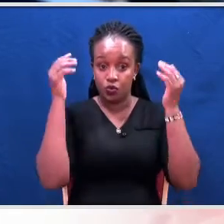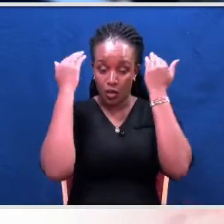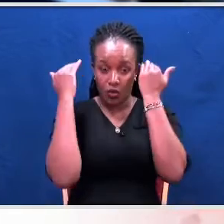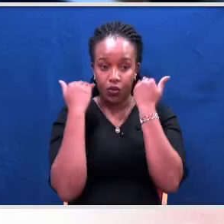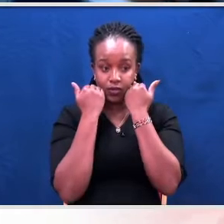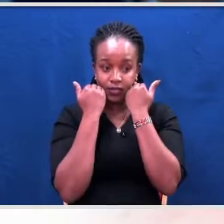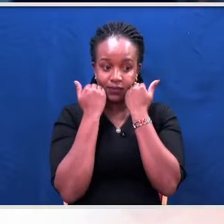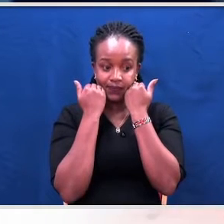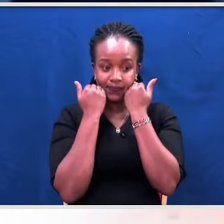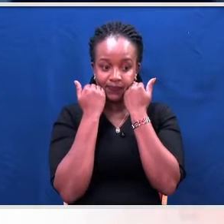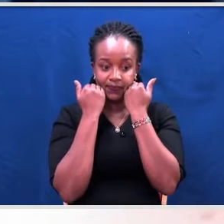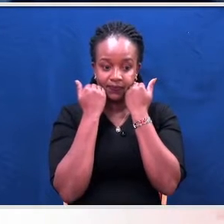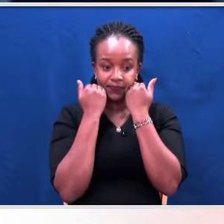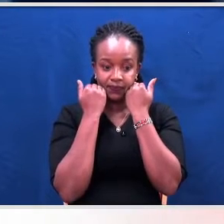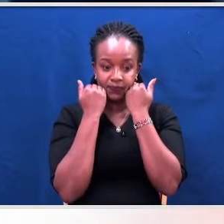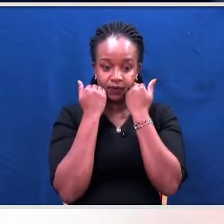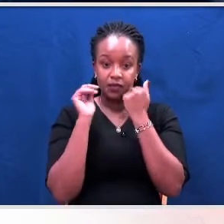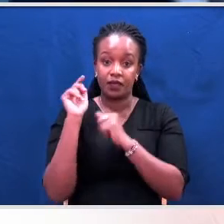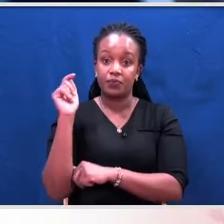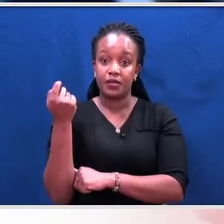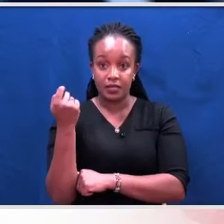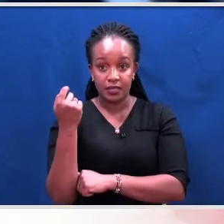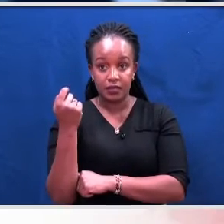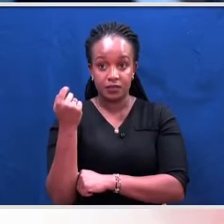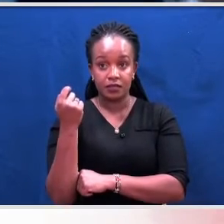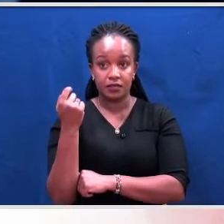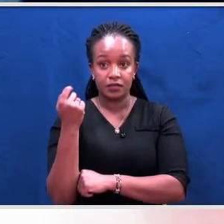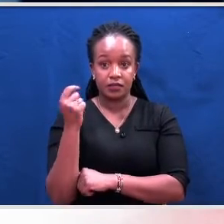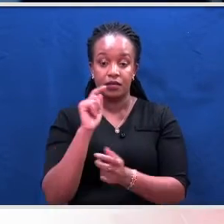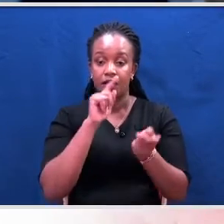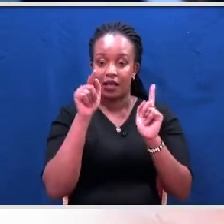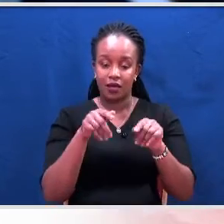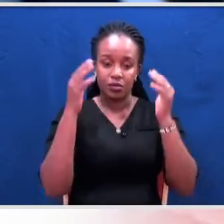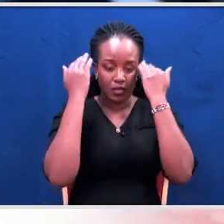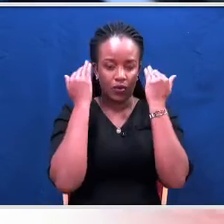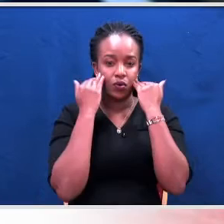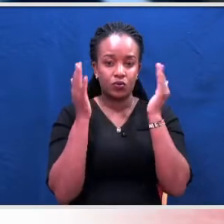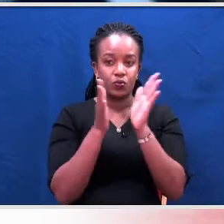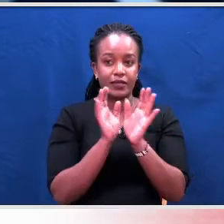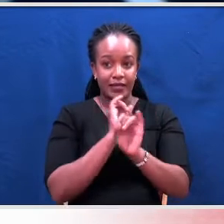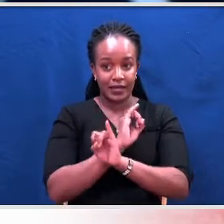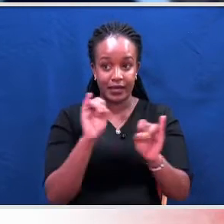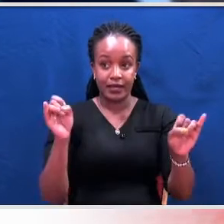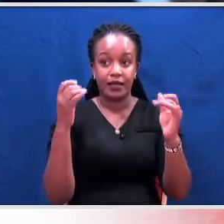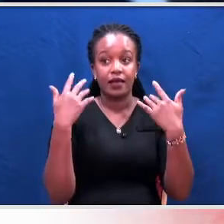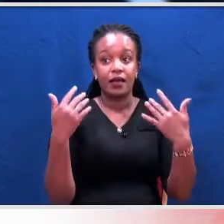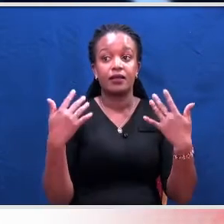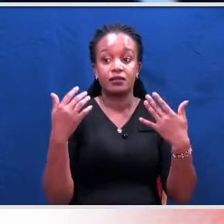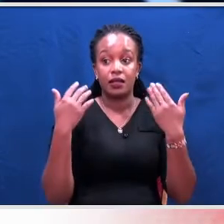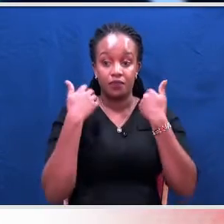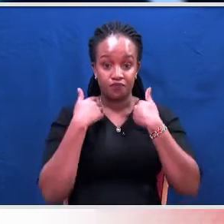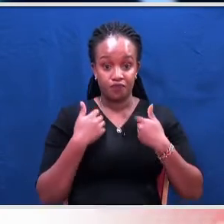hands. The president has not come to this court with clean hands at all. And I'm humbly